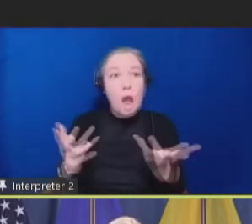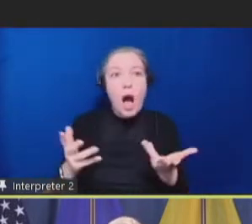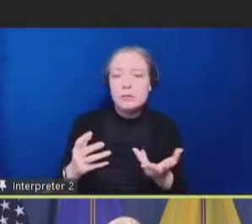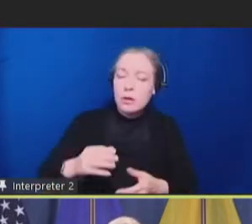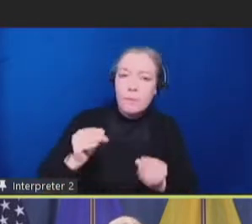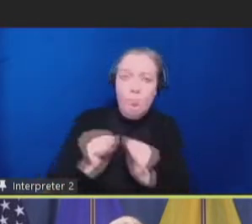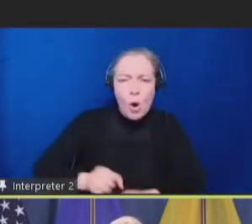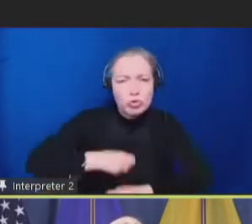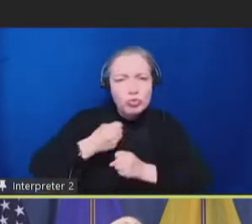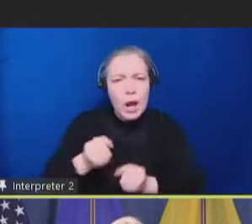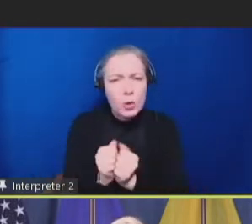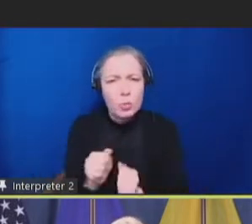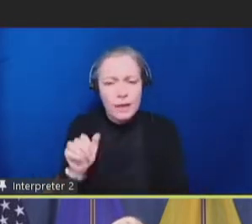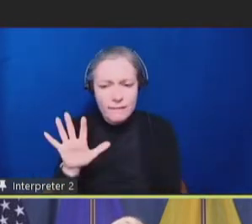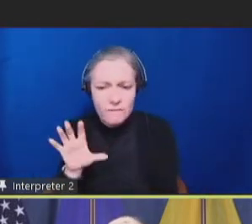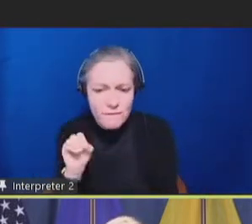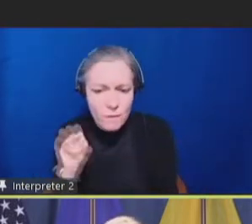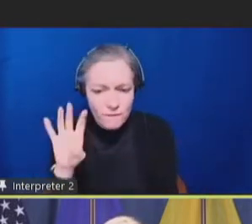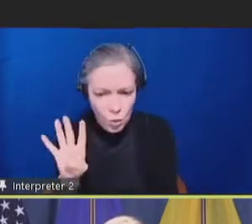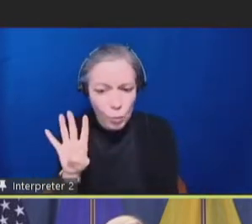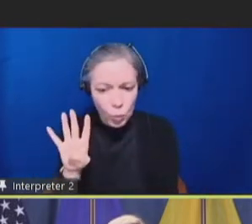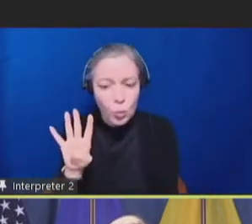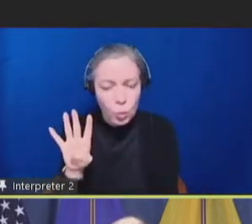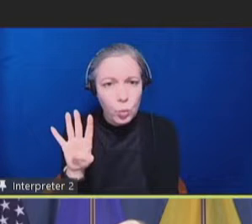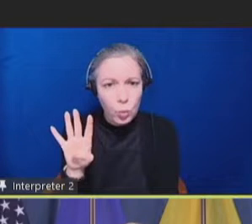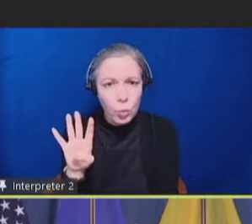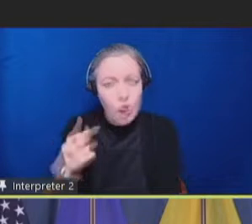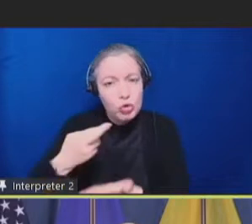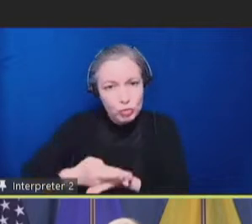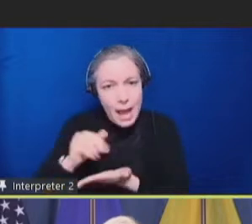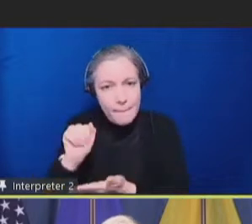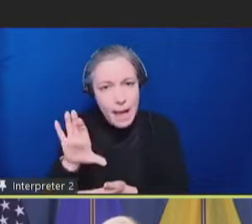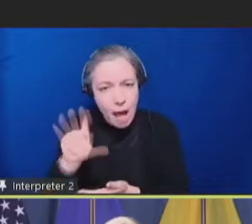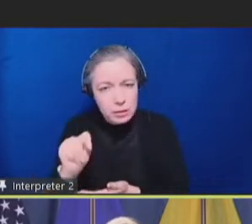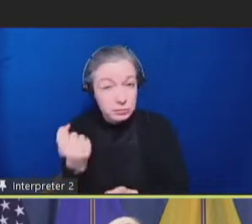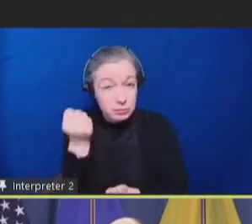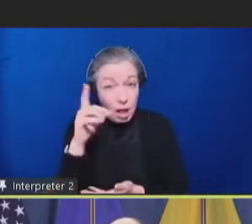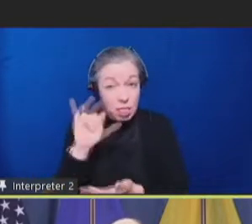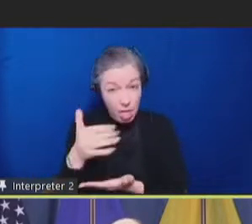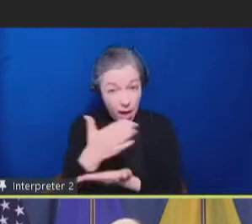is a really important